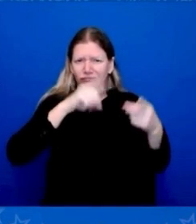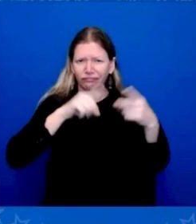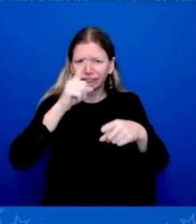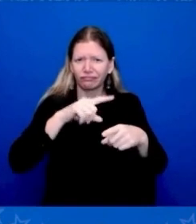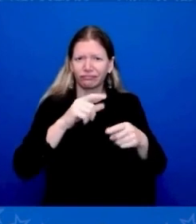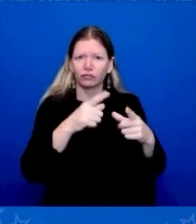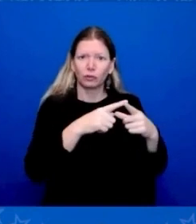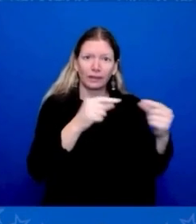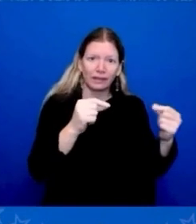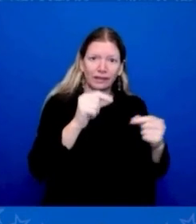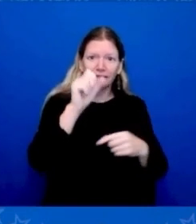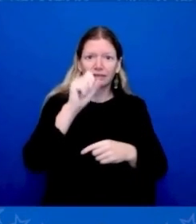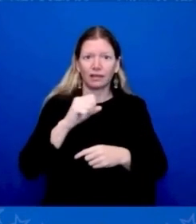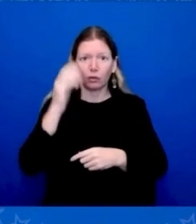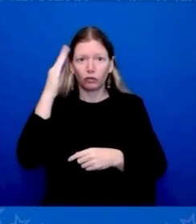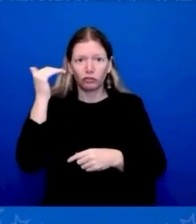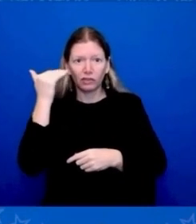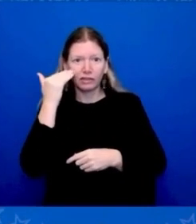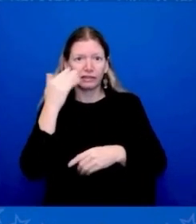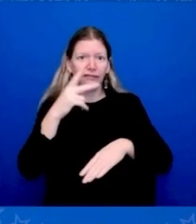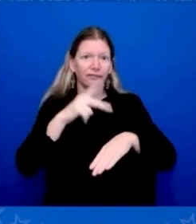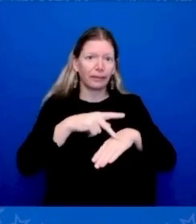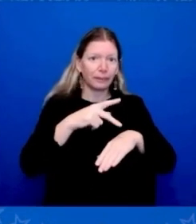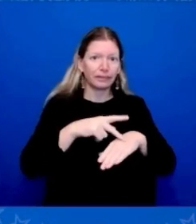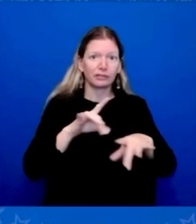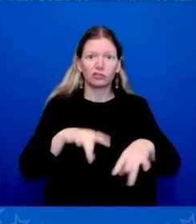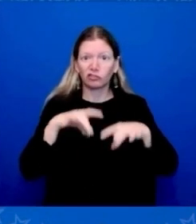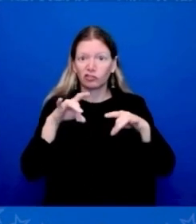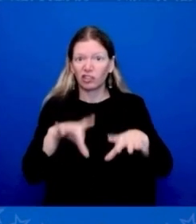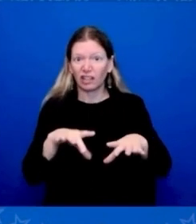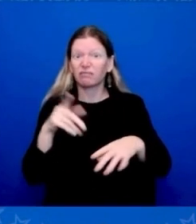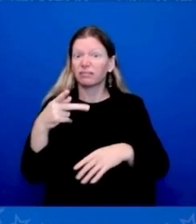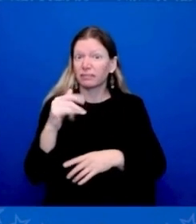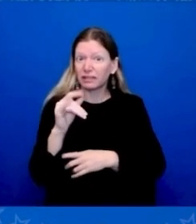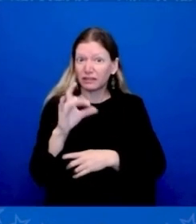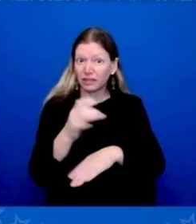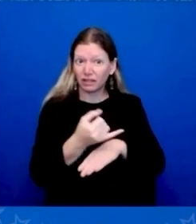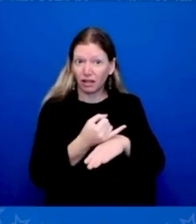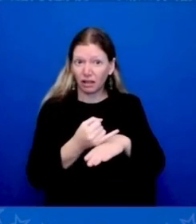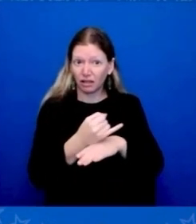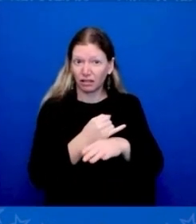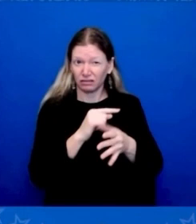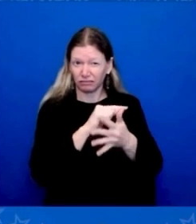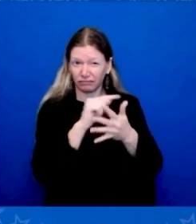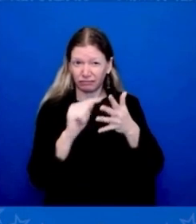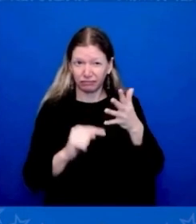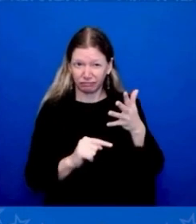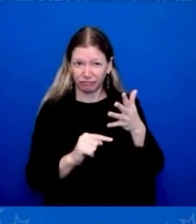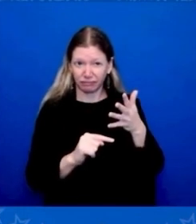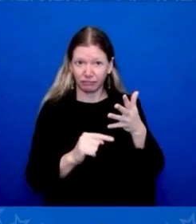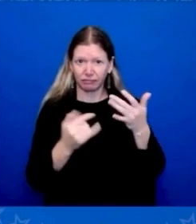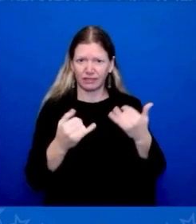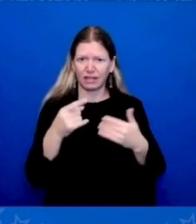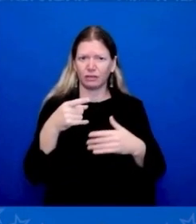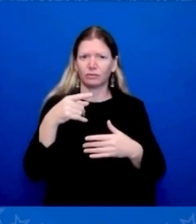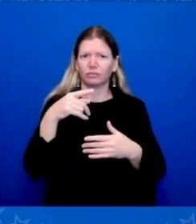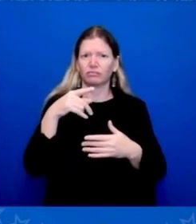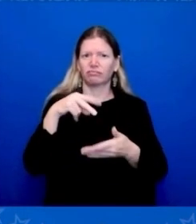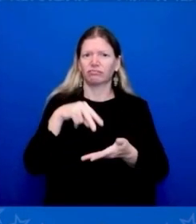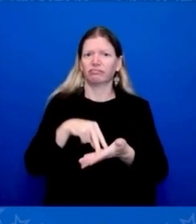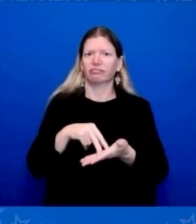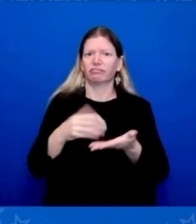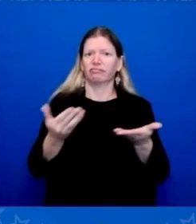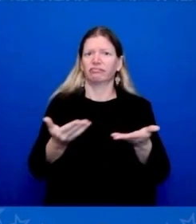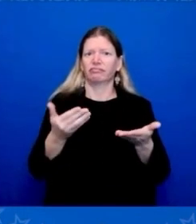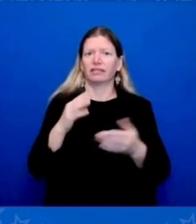and even the Pacific Islands. You're here standing in Beijing's backyard. Now, China says this is part of your Cold War